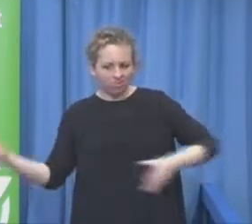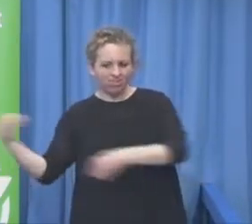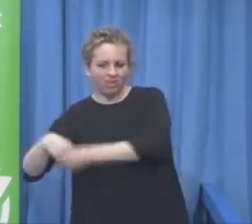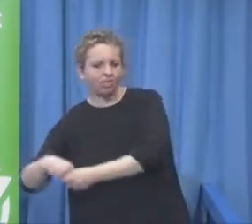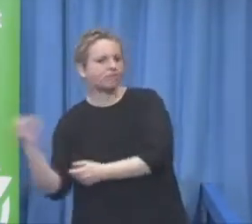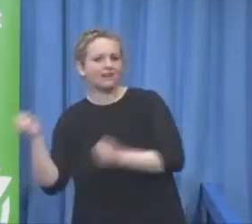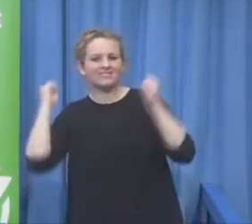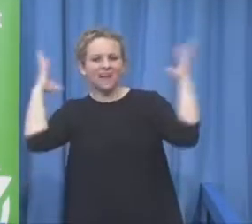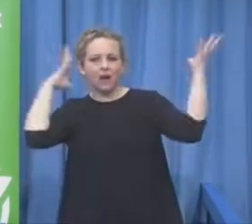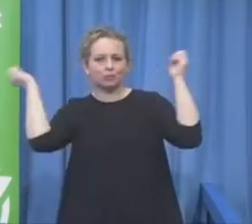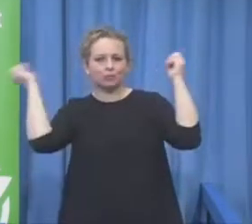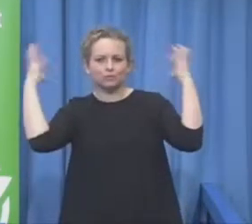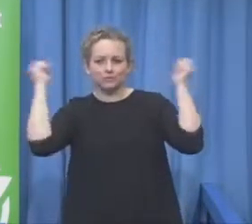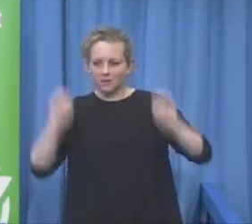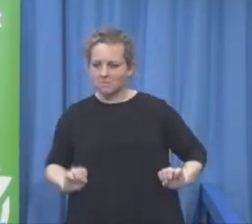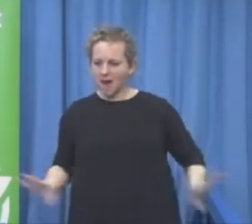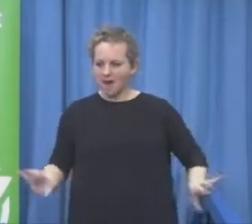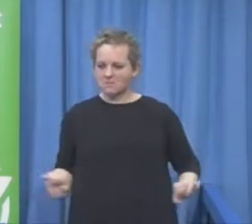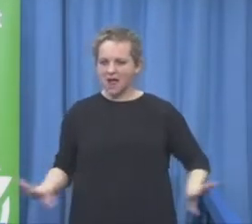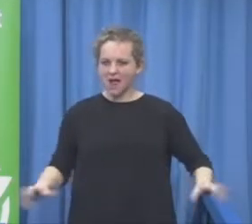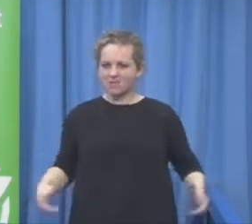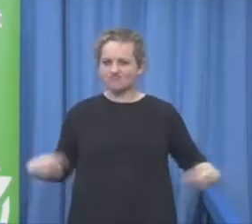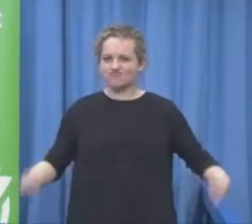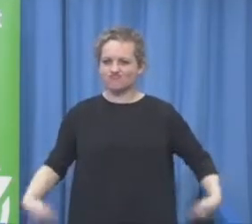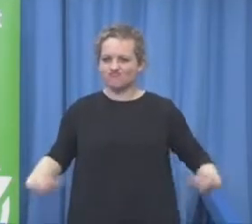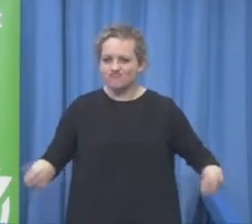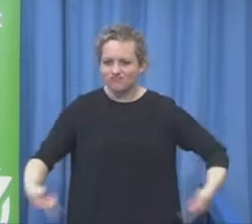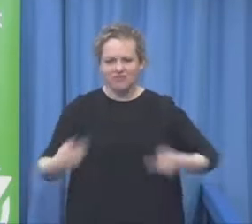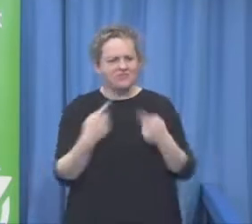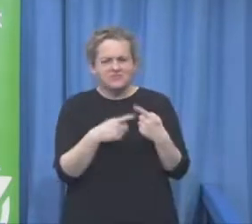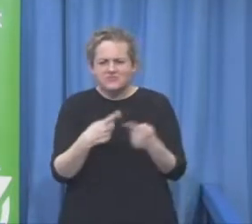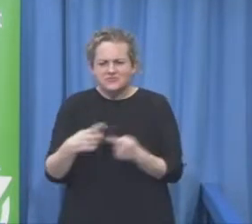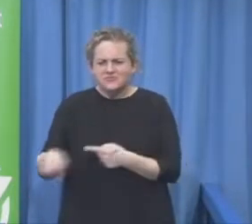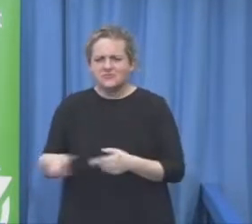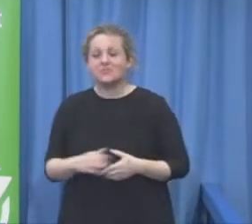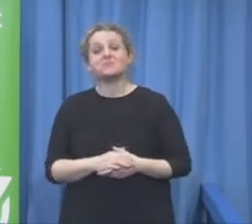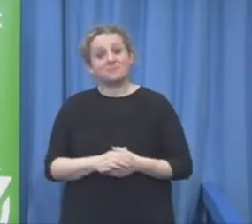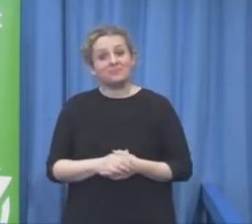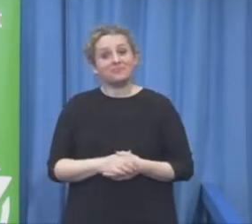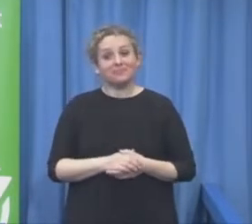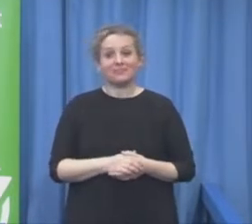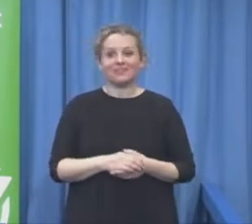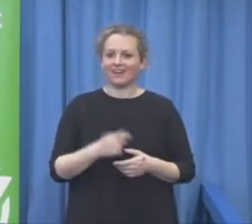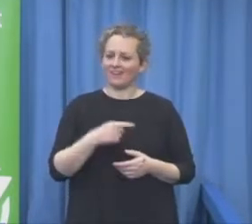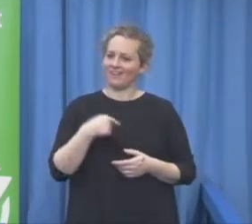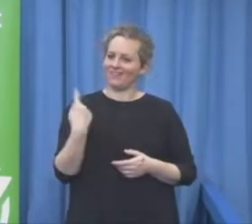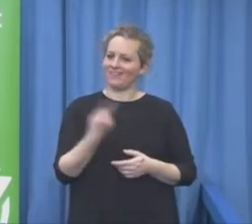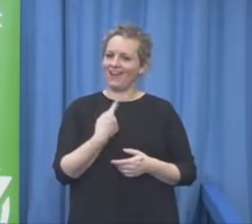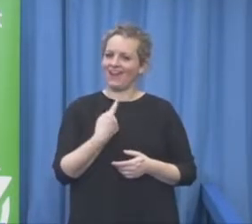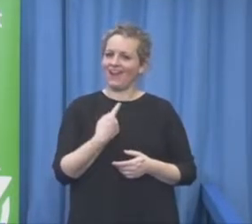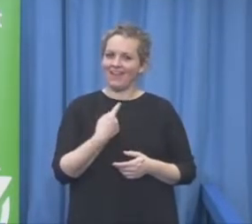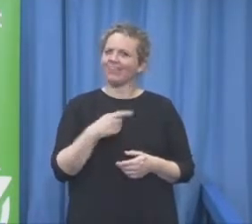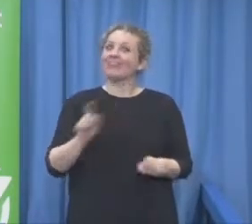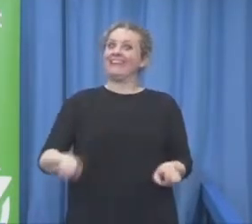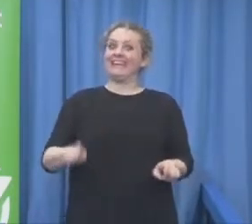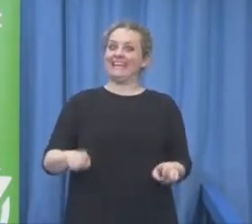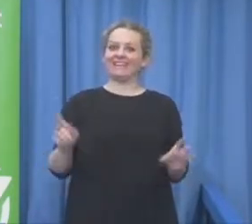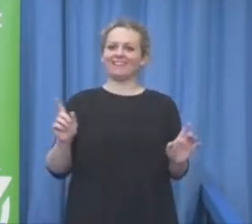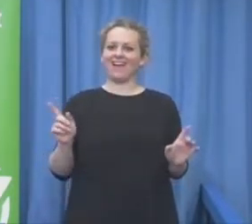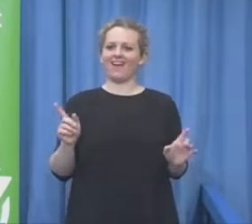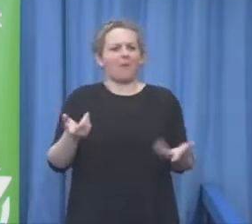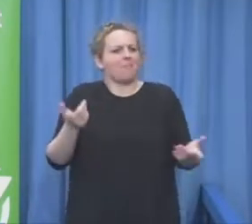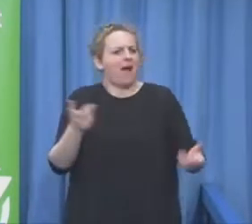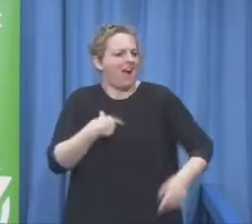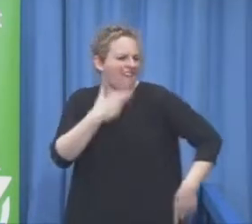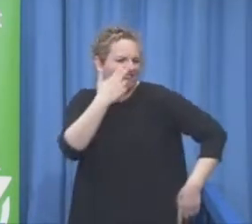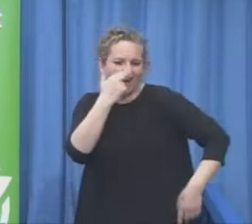gear around the wheelchair for us as an entertainment so the many sports concept